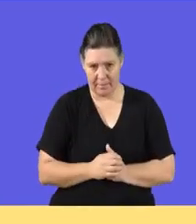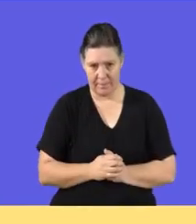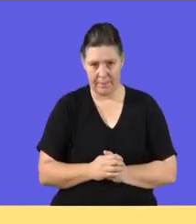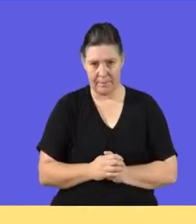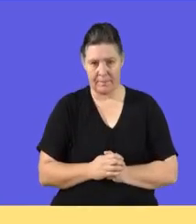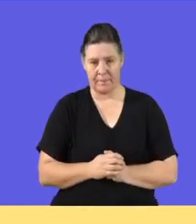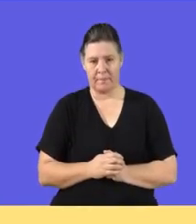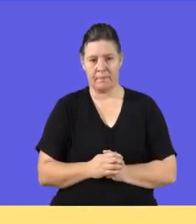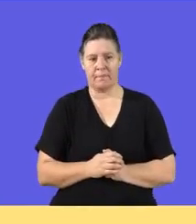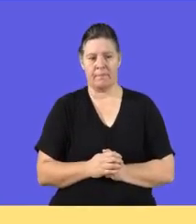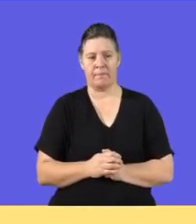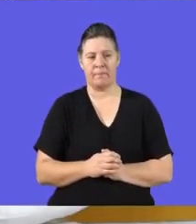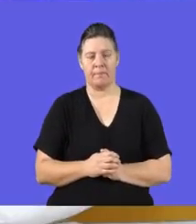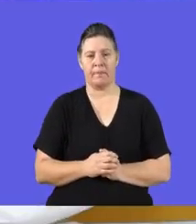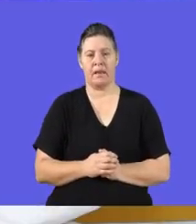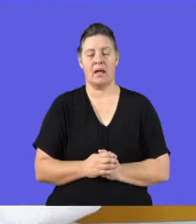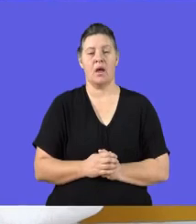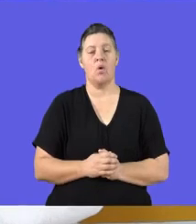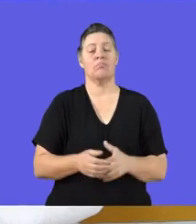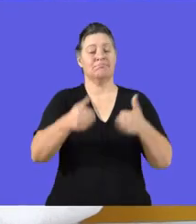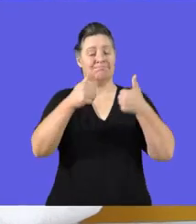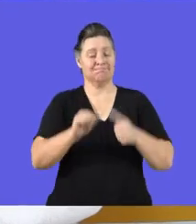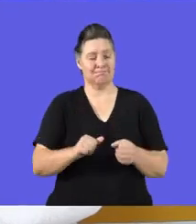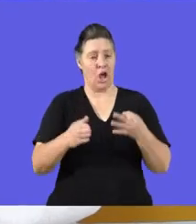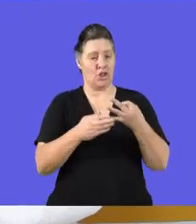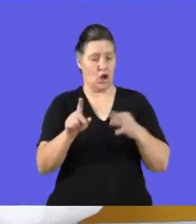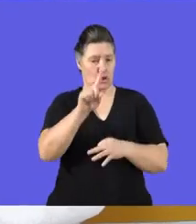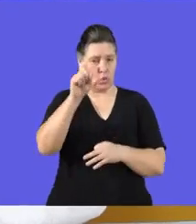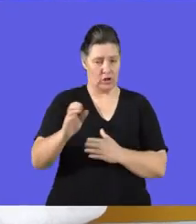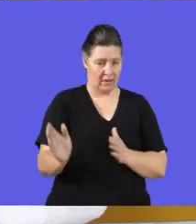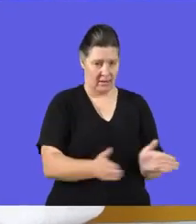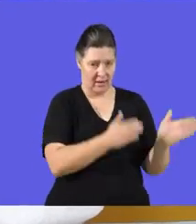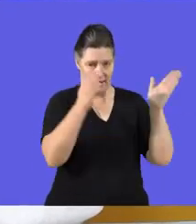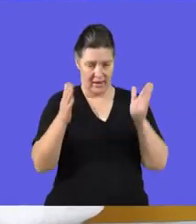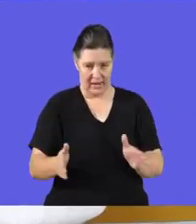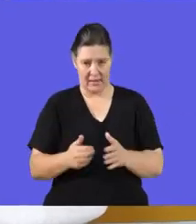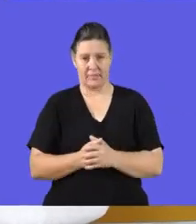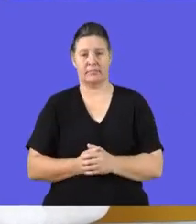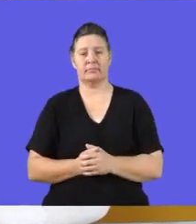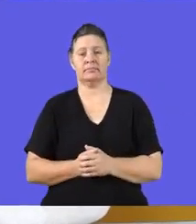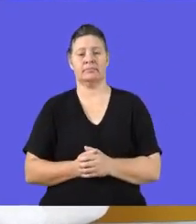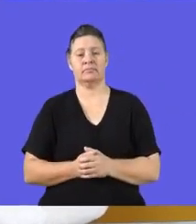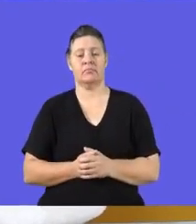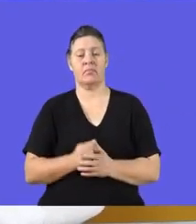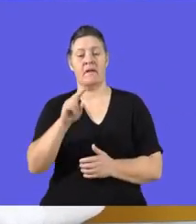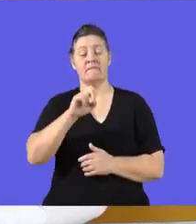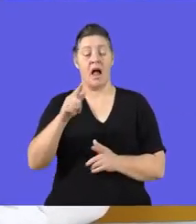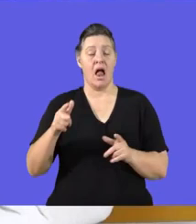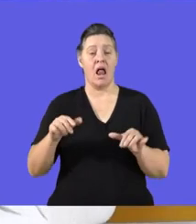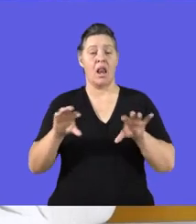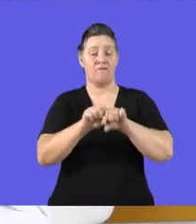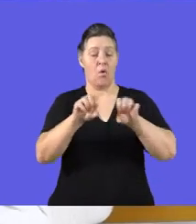keep them safe. All right. I'm going to go again to another question which I have, which reads as follows.